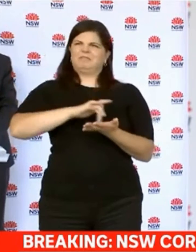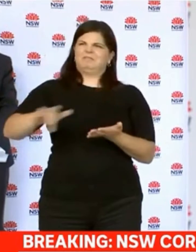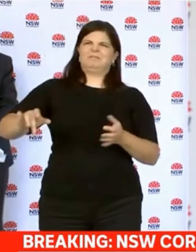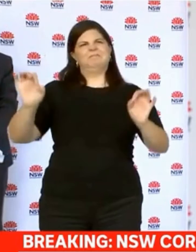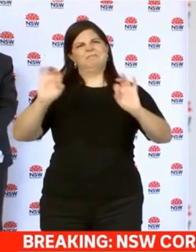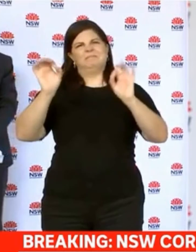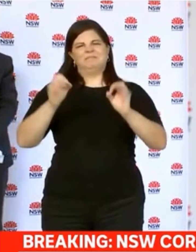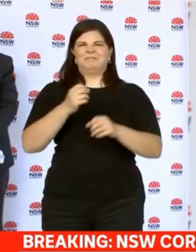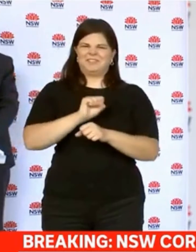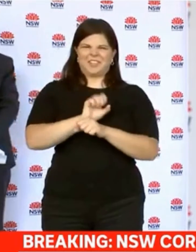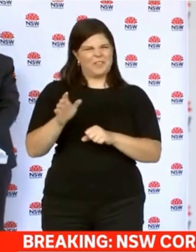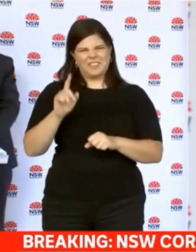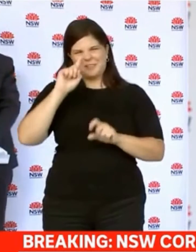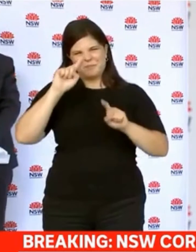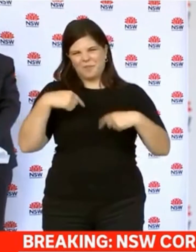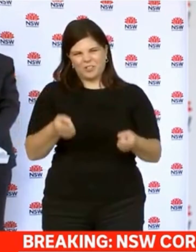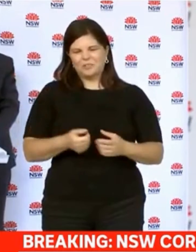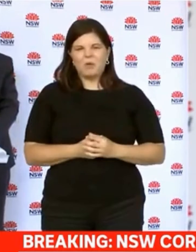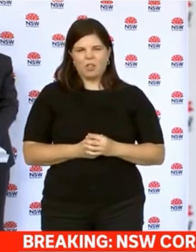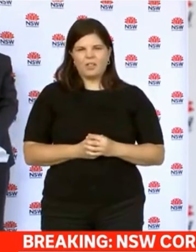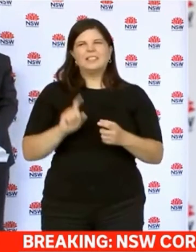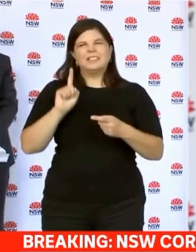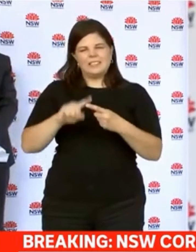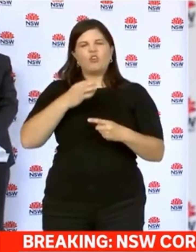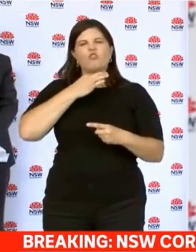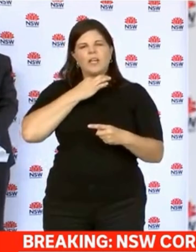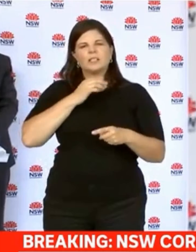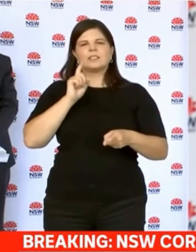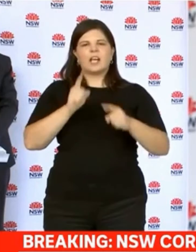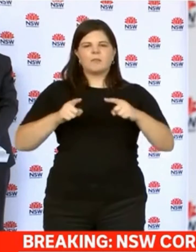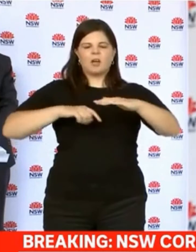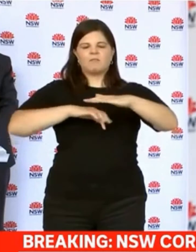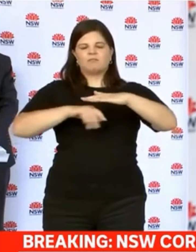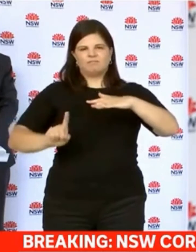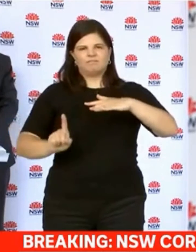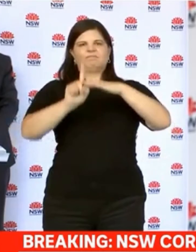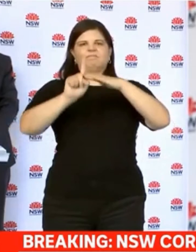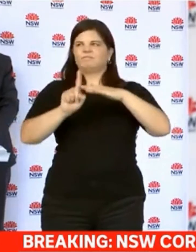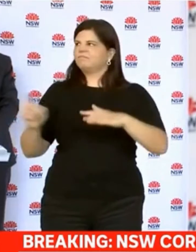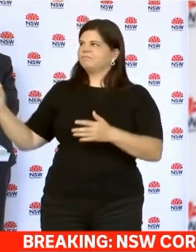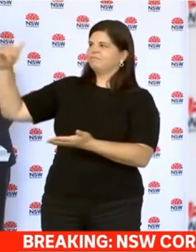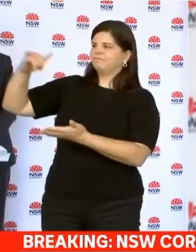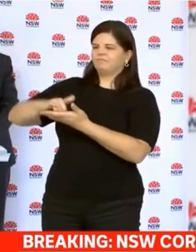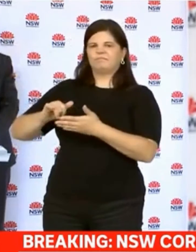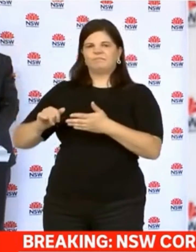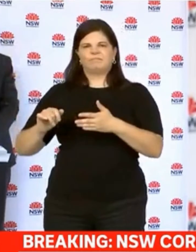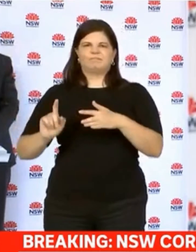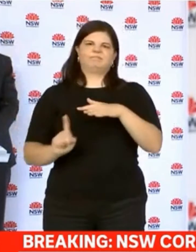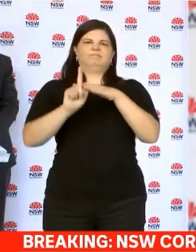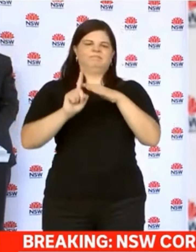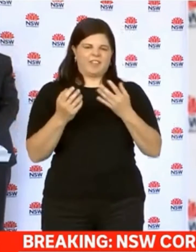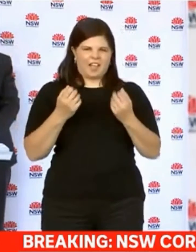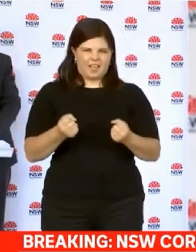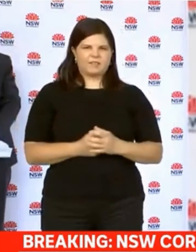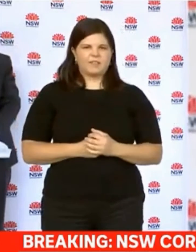realistic. And that's why it's really important for us to support the National Cabinet strategy. Now, every state might have a different way of getting